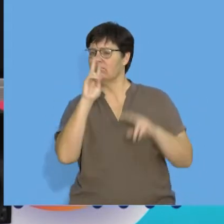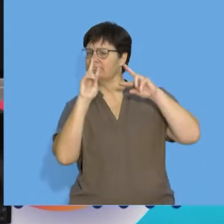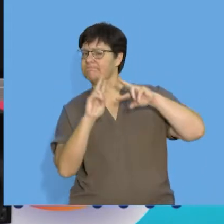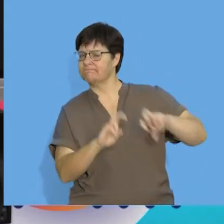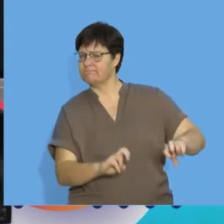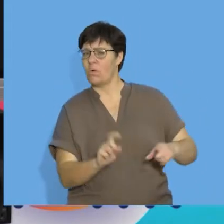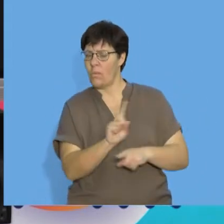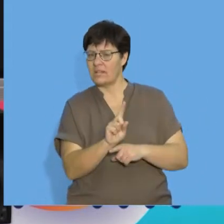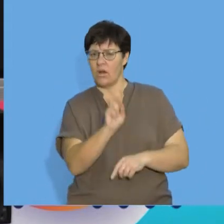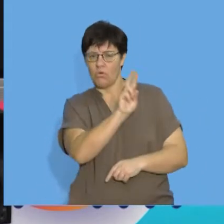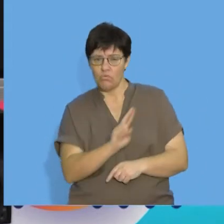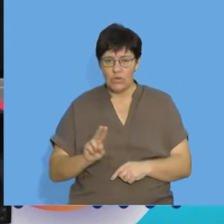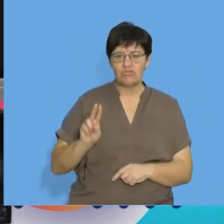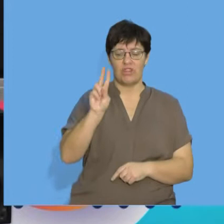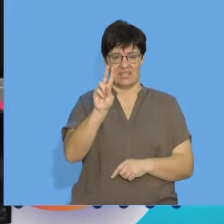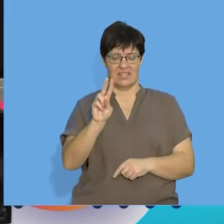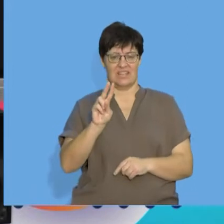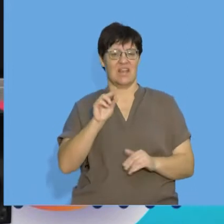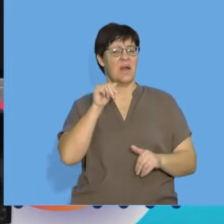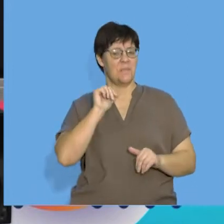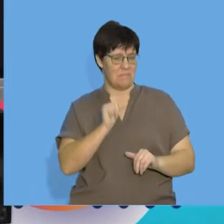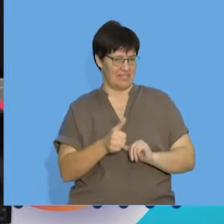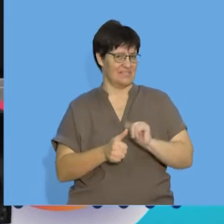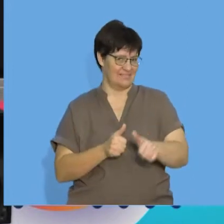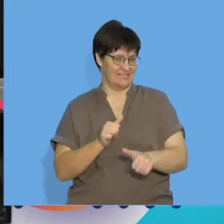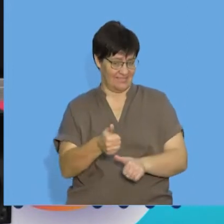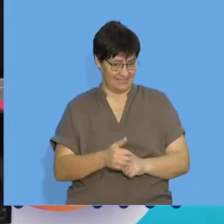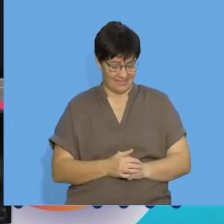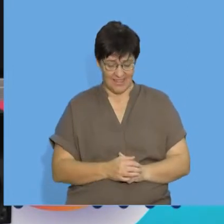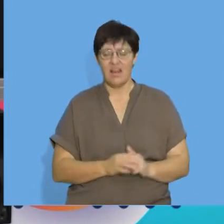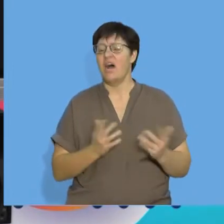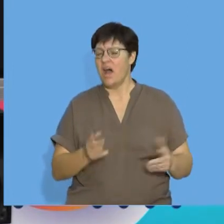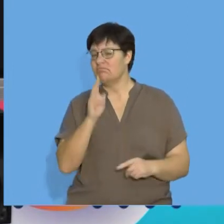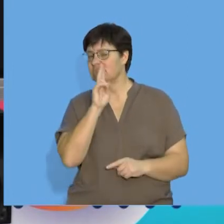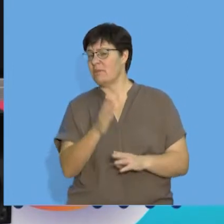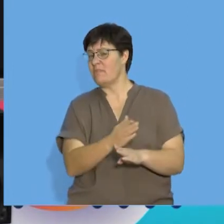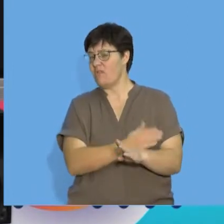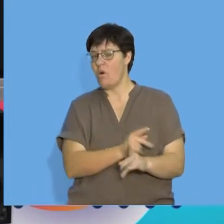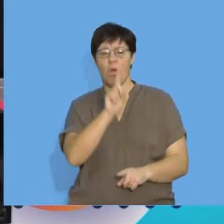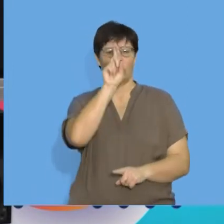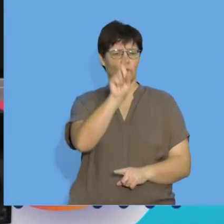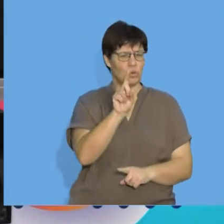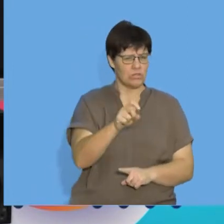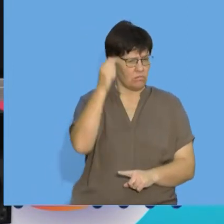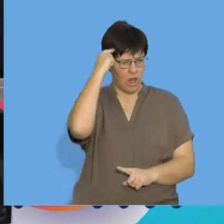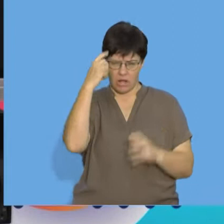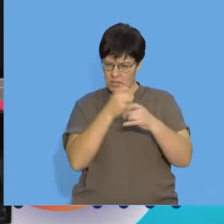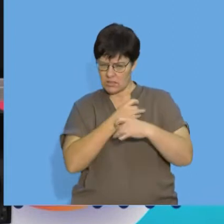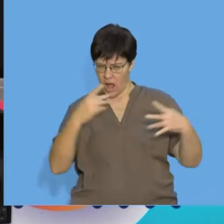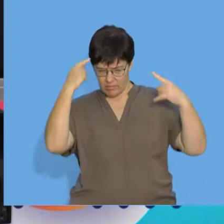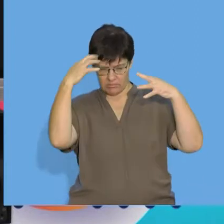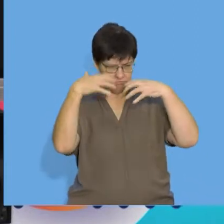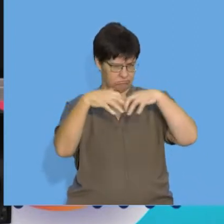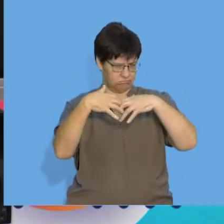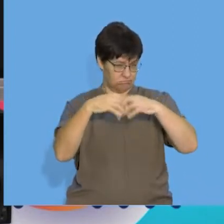quadratic patterns. But before we get into that, I'm going to ask you a few questions just to get those brain juices